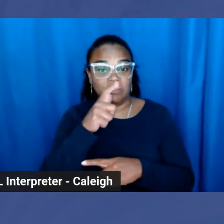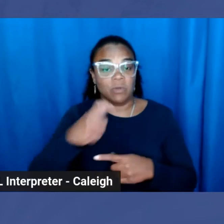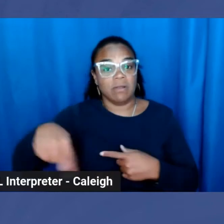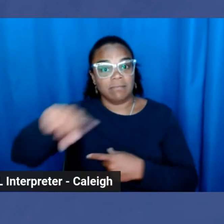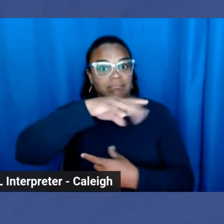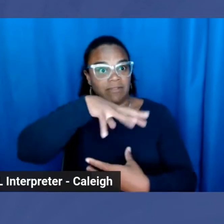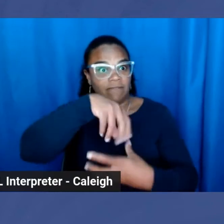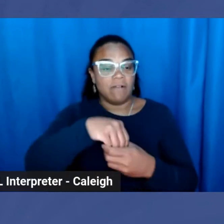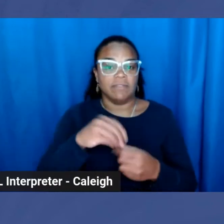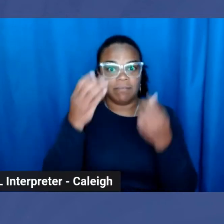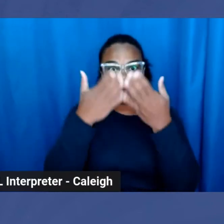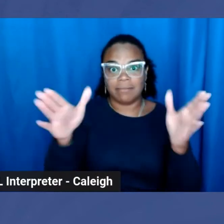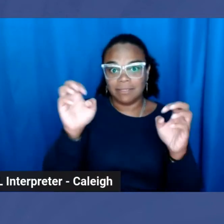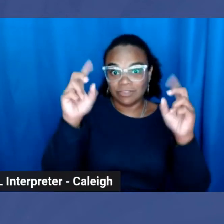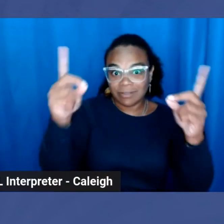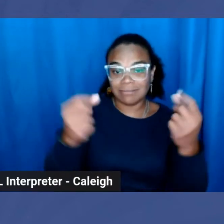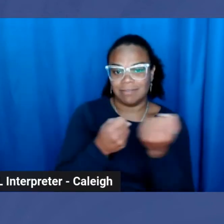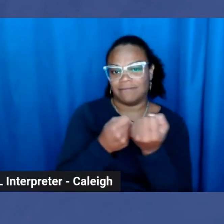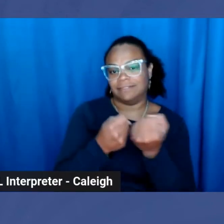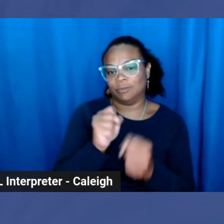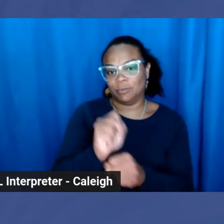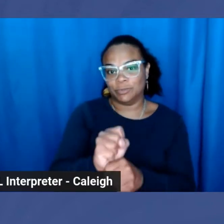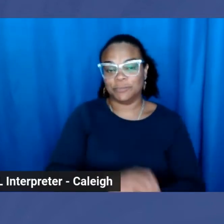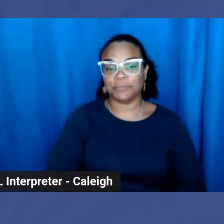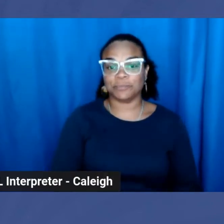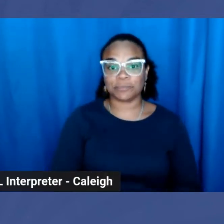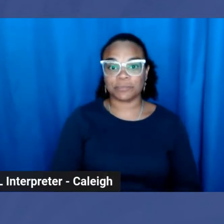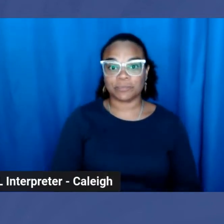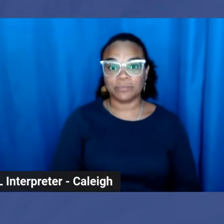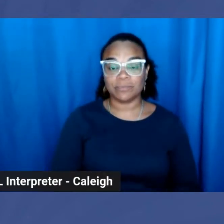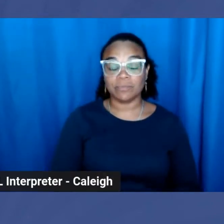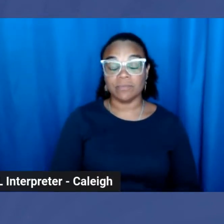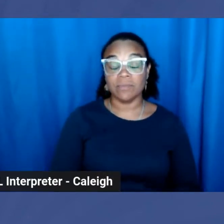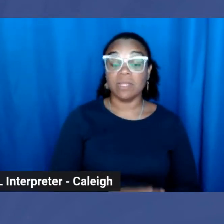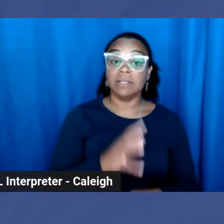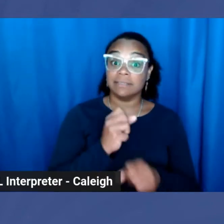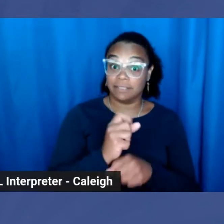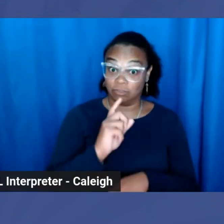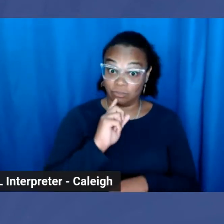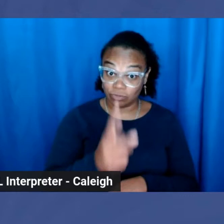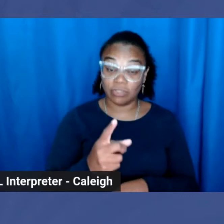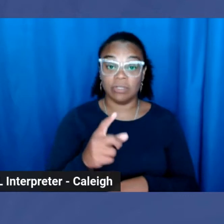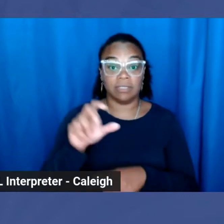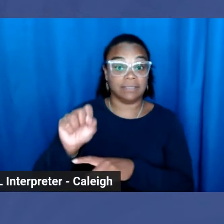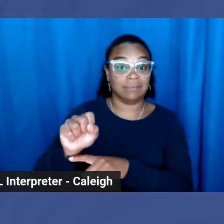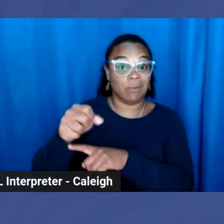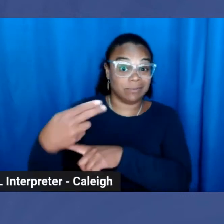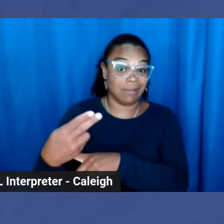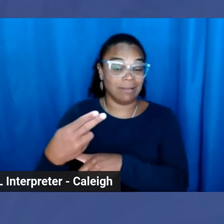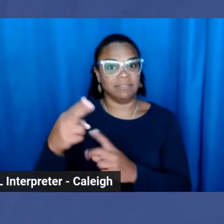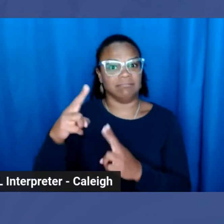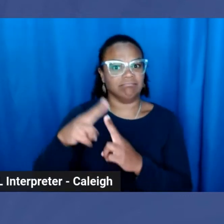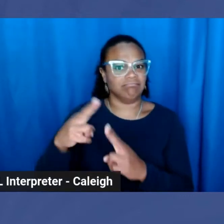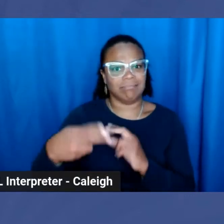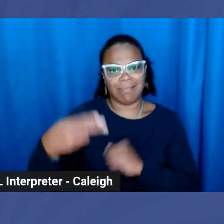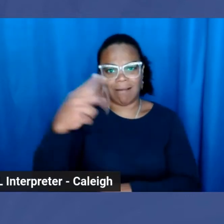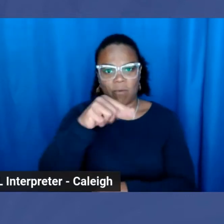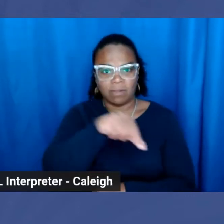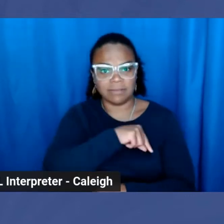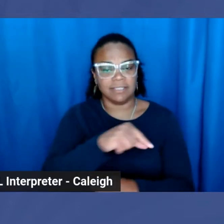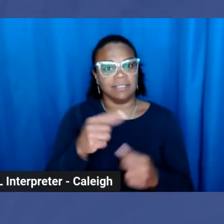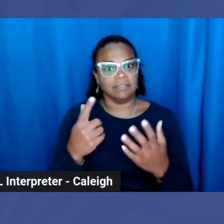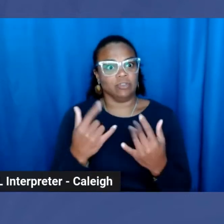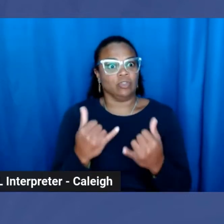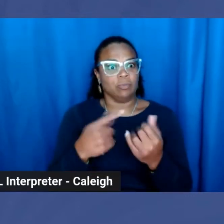education and advocacy work. In order to ensure that Spokes Hub is a high quality and relevant program